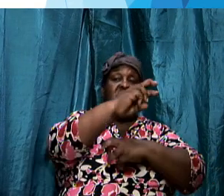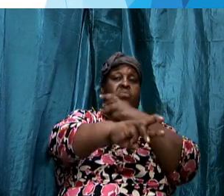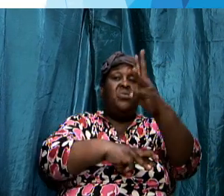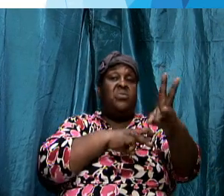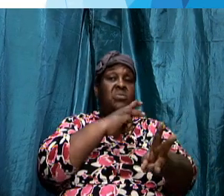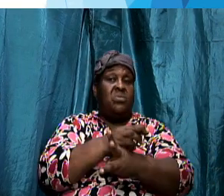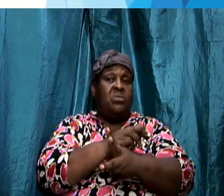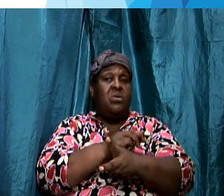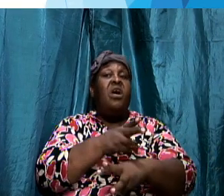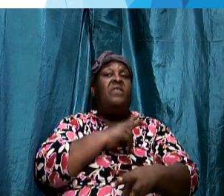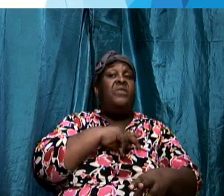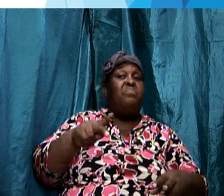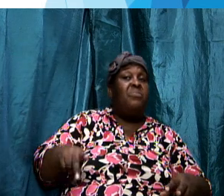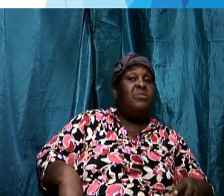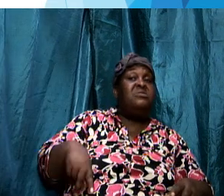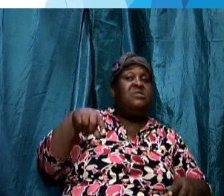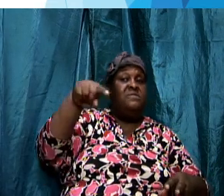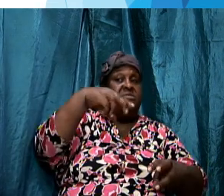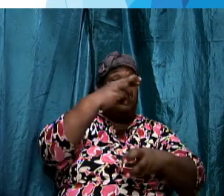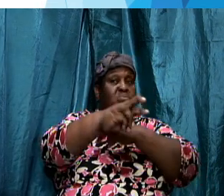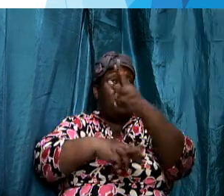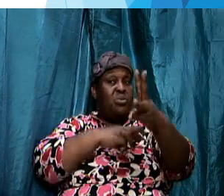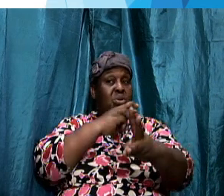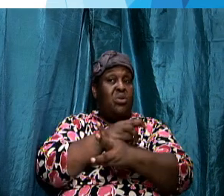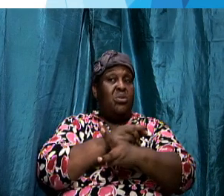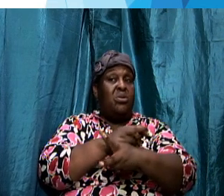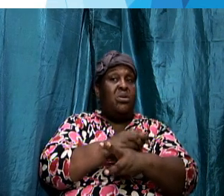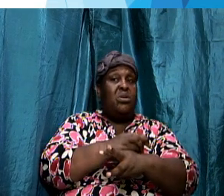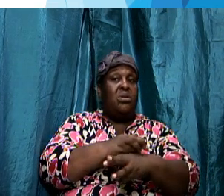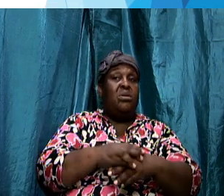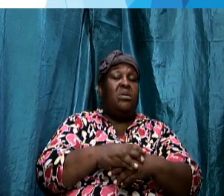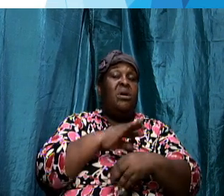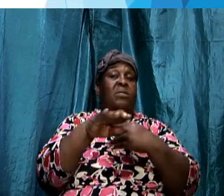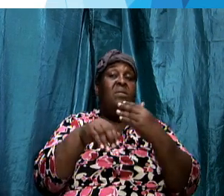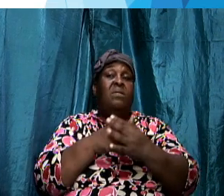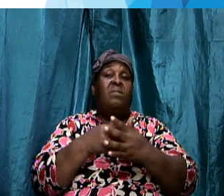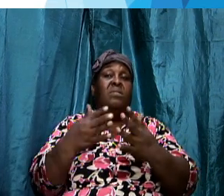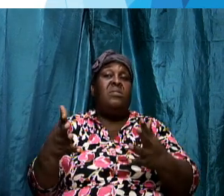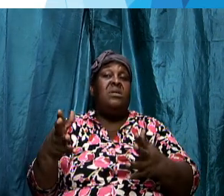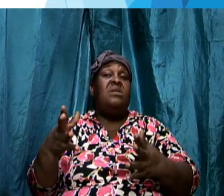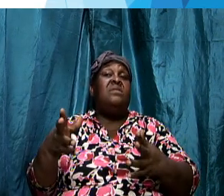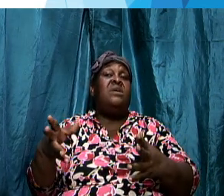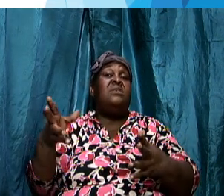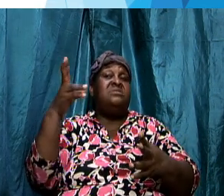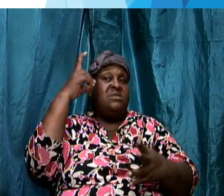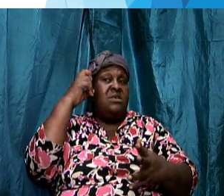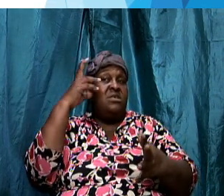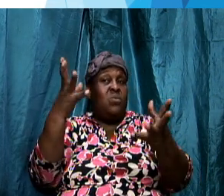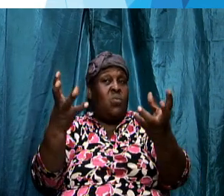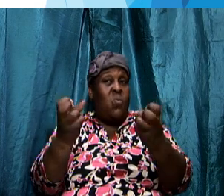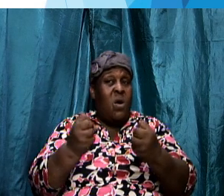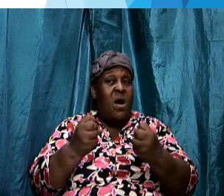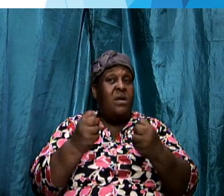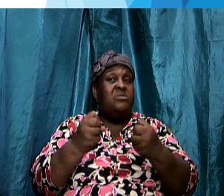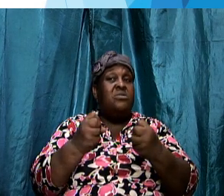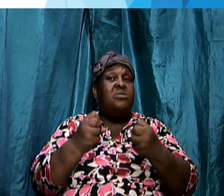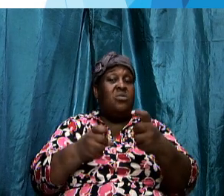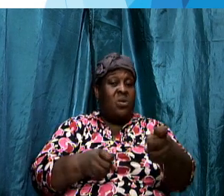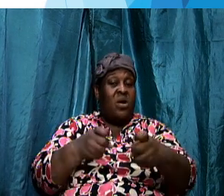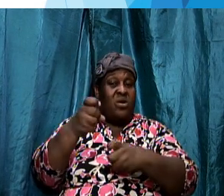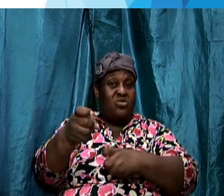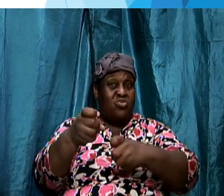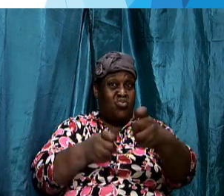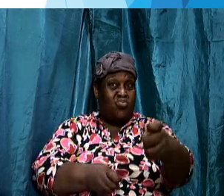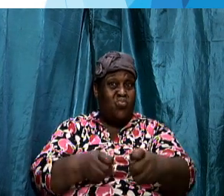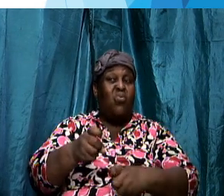is simply showing that he wants to control he wants